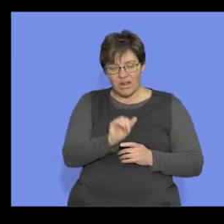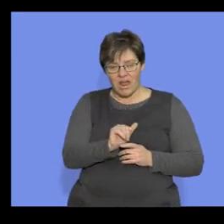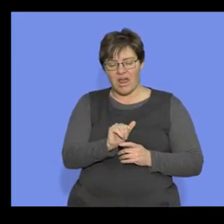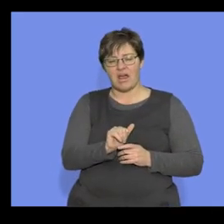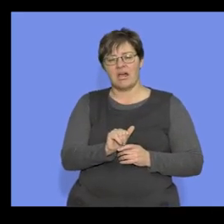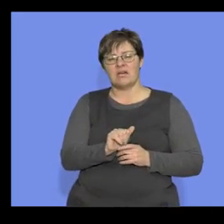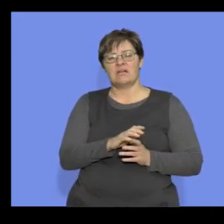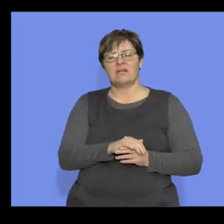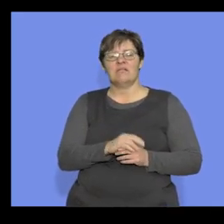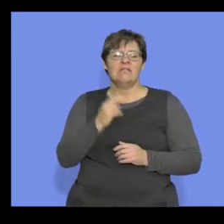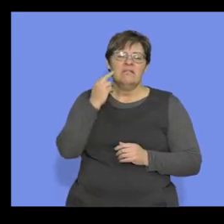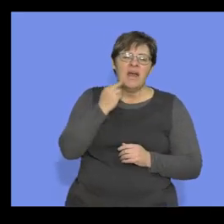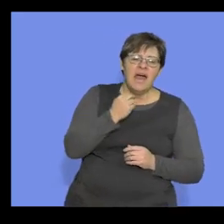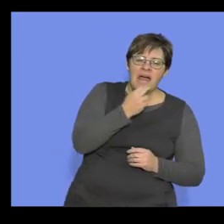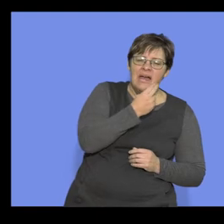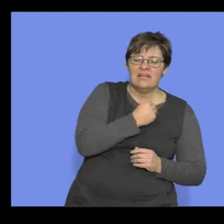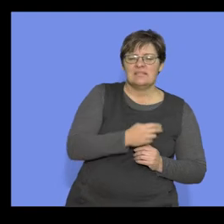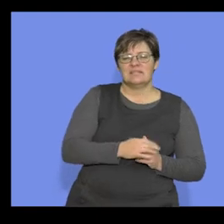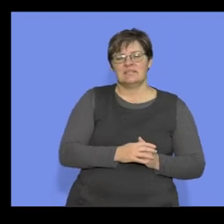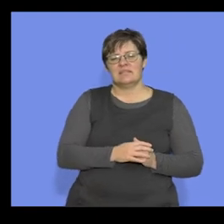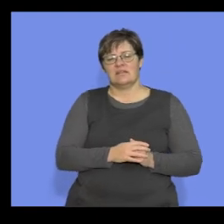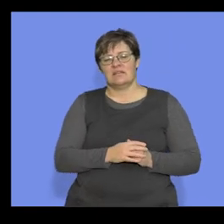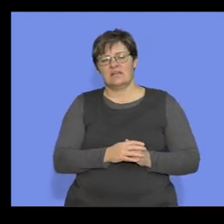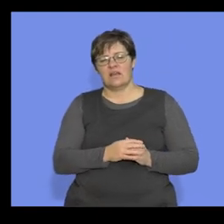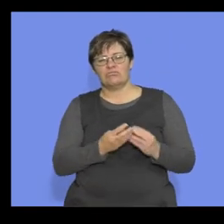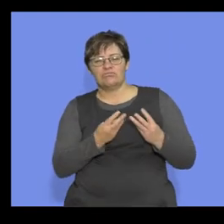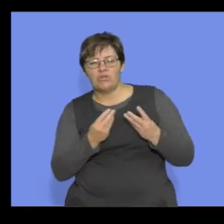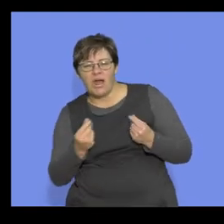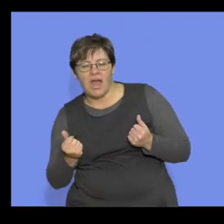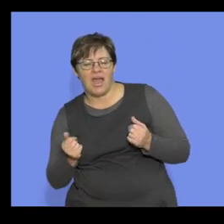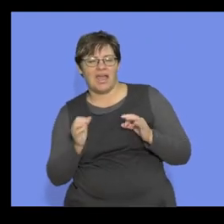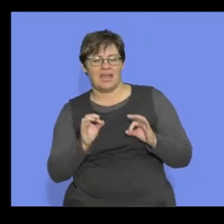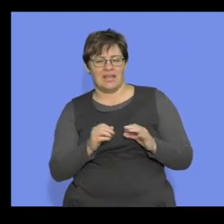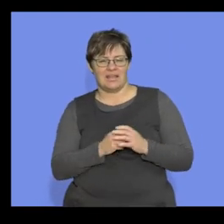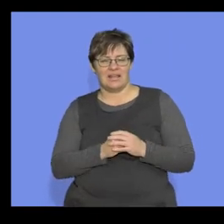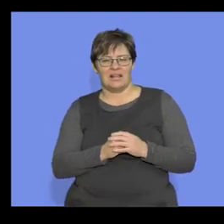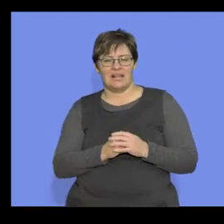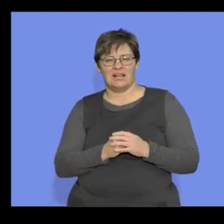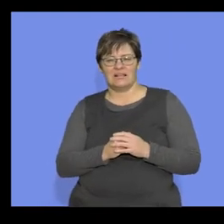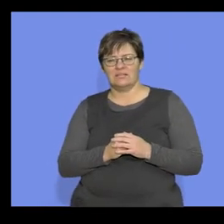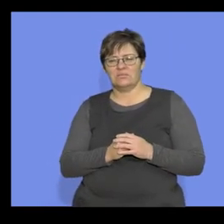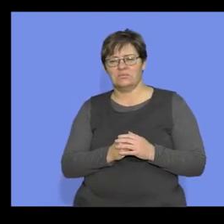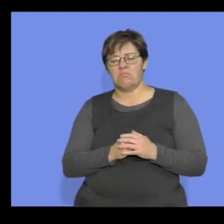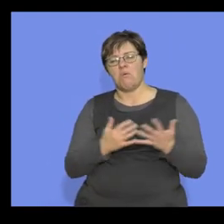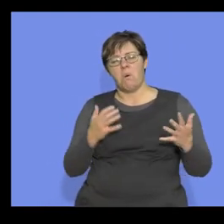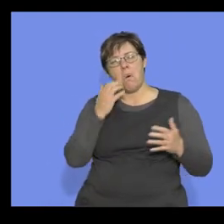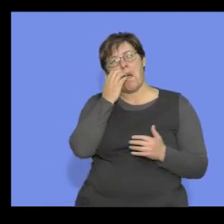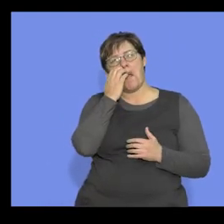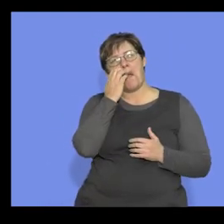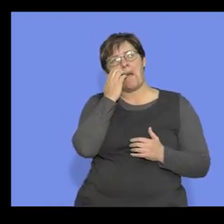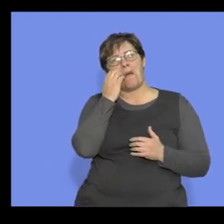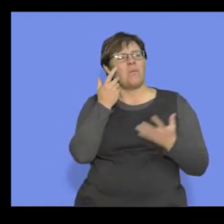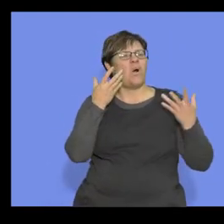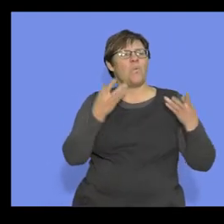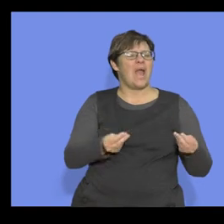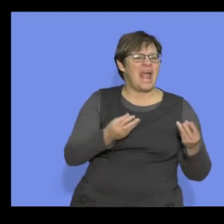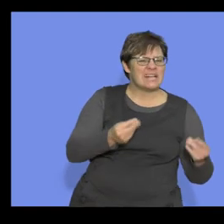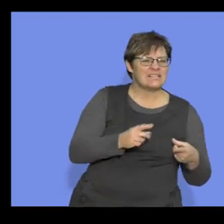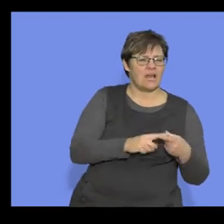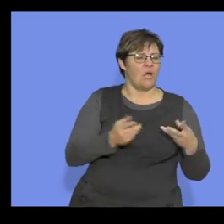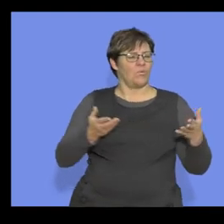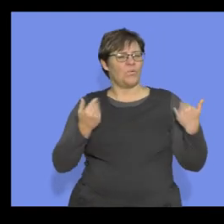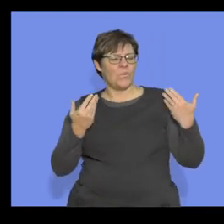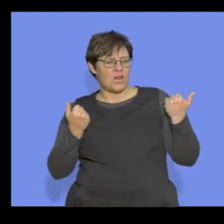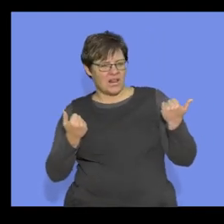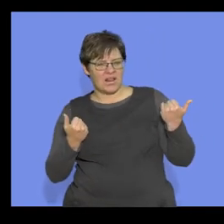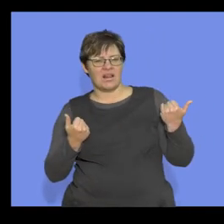used to be quite nice and ripe dry. There was actually a lot. It was actually more wetter. It was